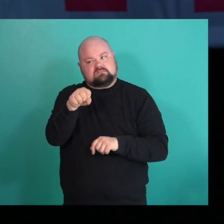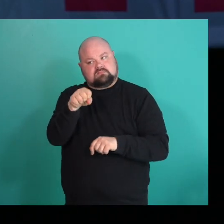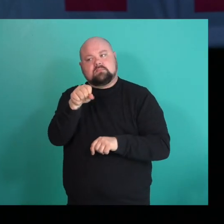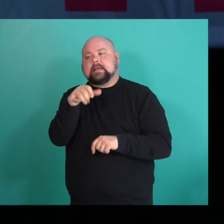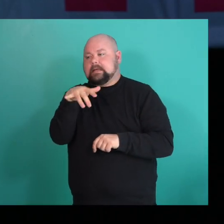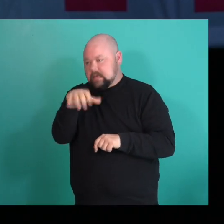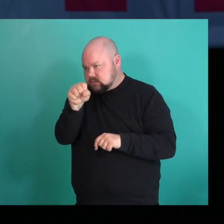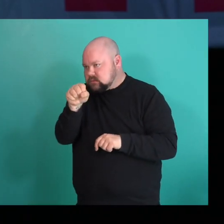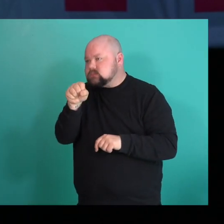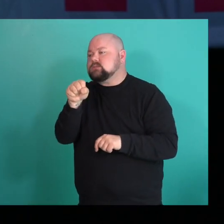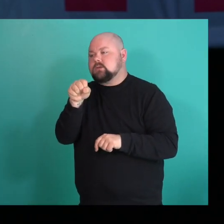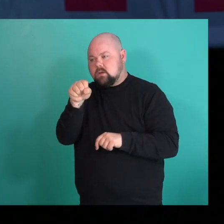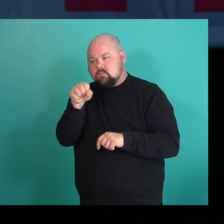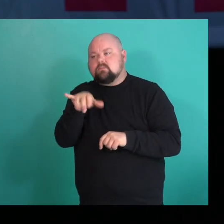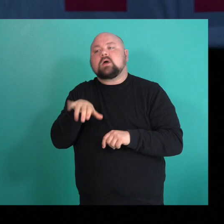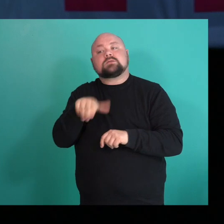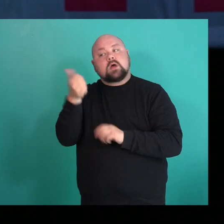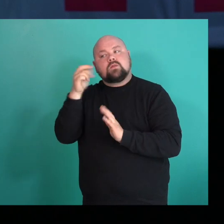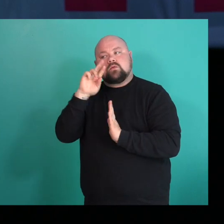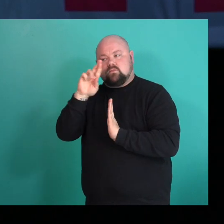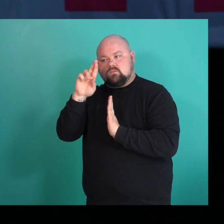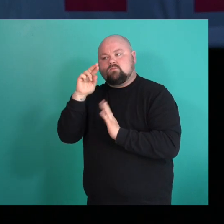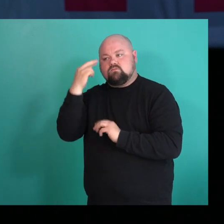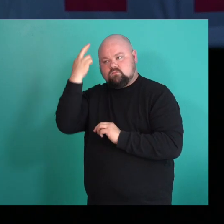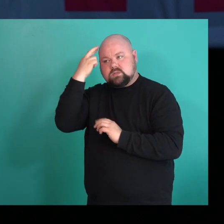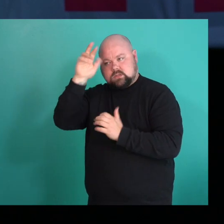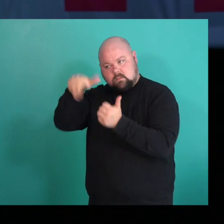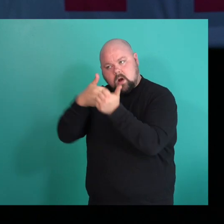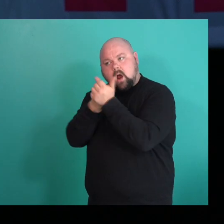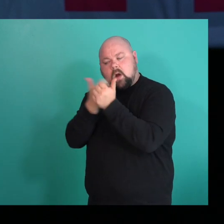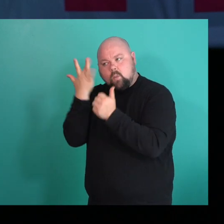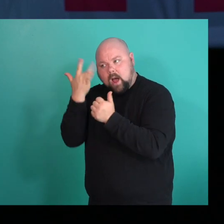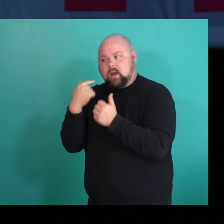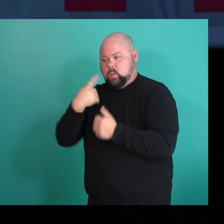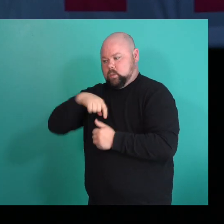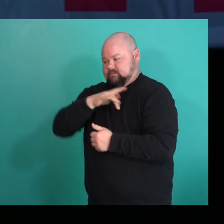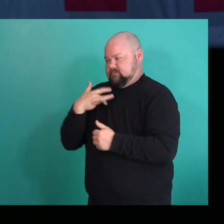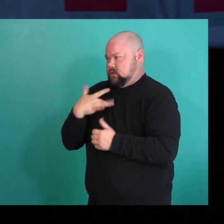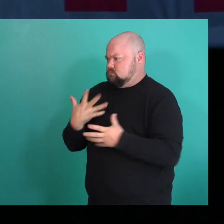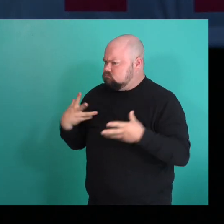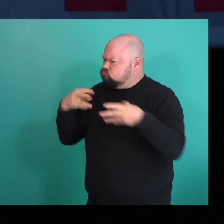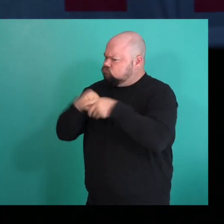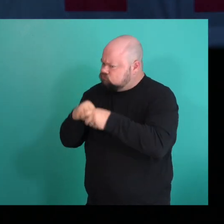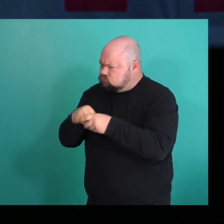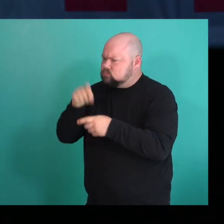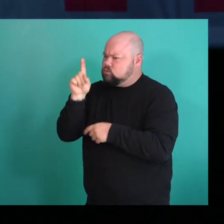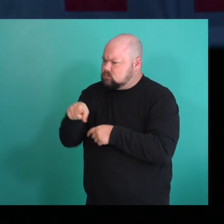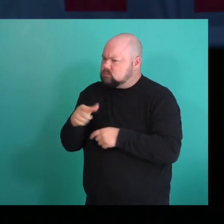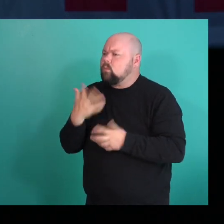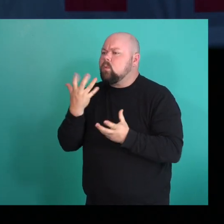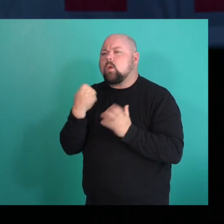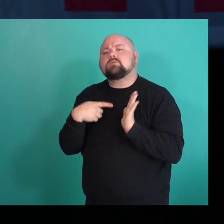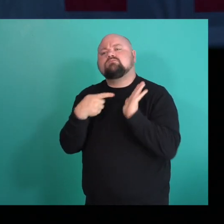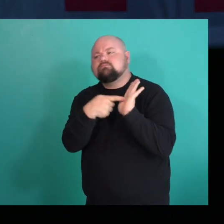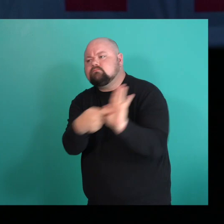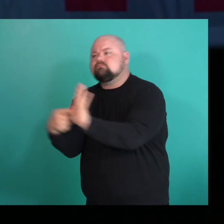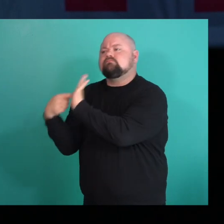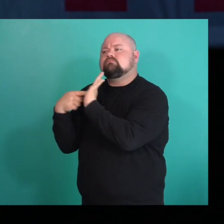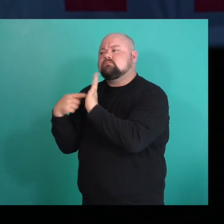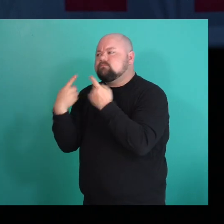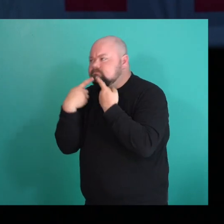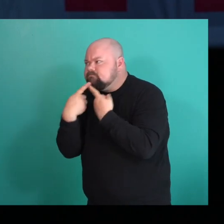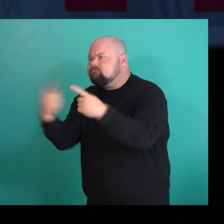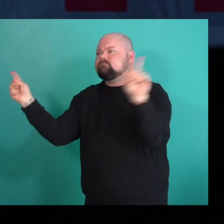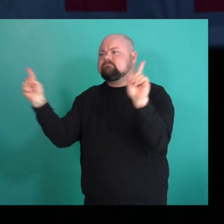they did. And that was one of the other reasons why we said we need to we need to do this because we need people to know that that that that